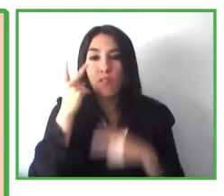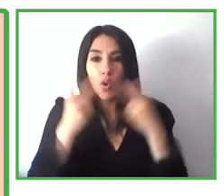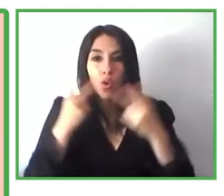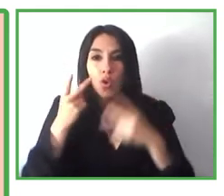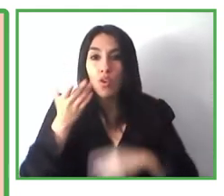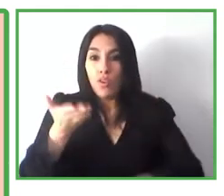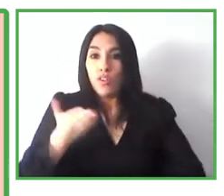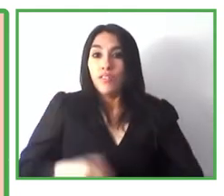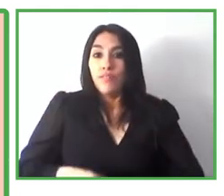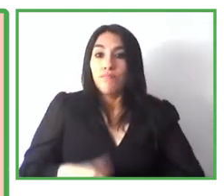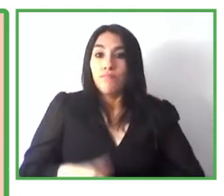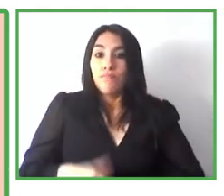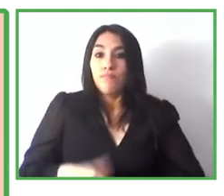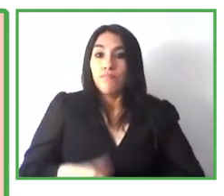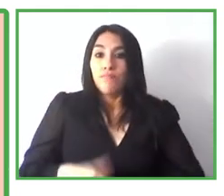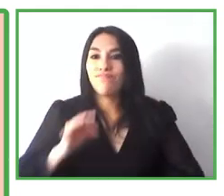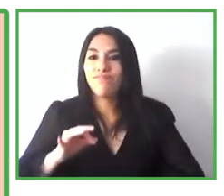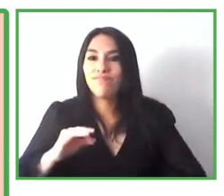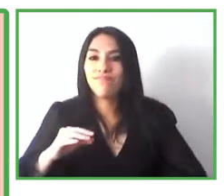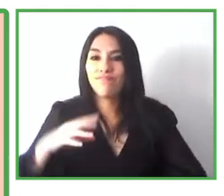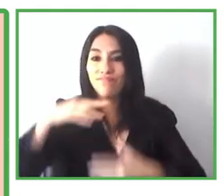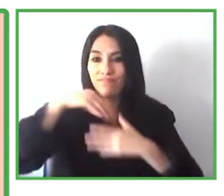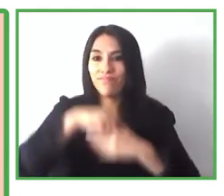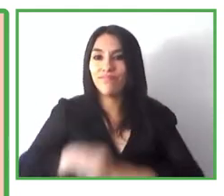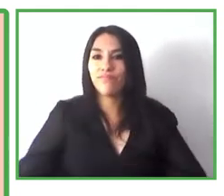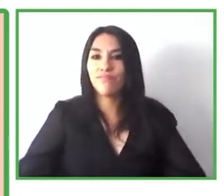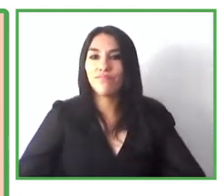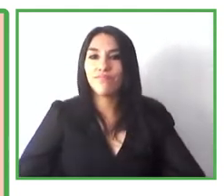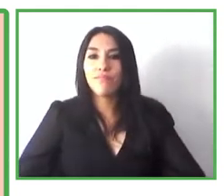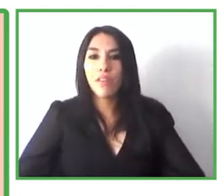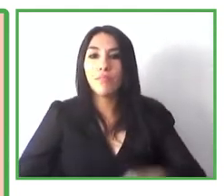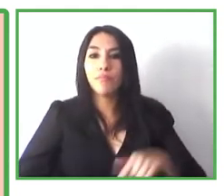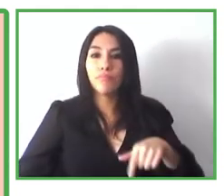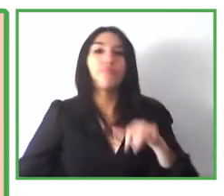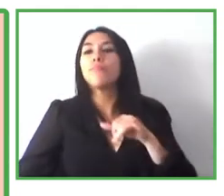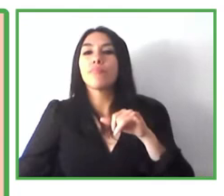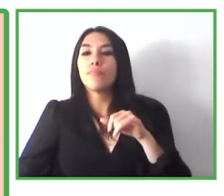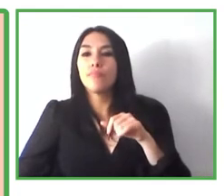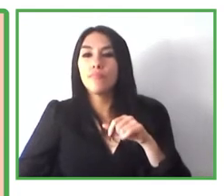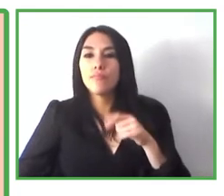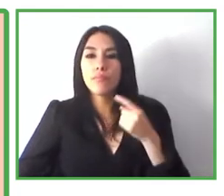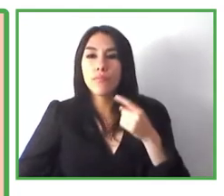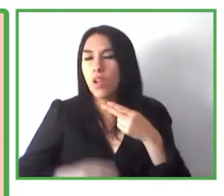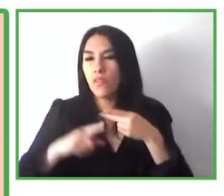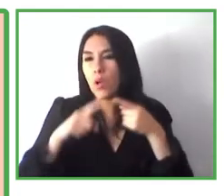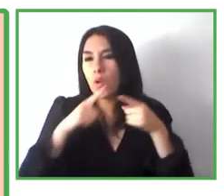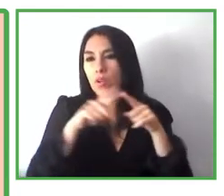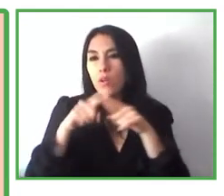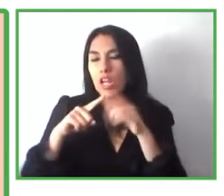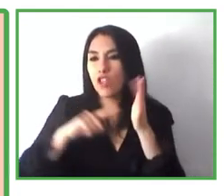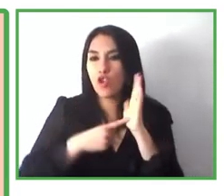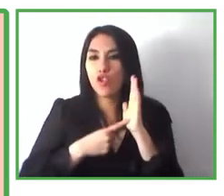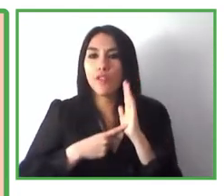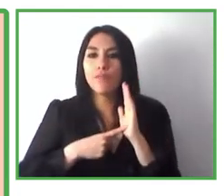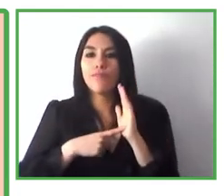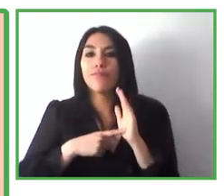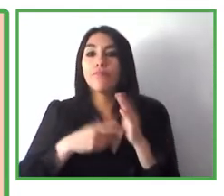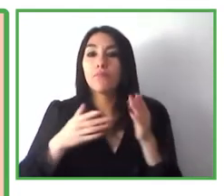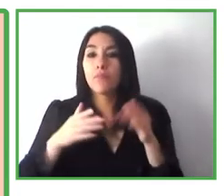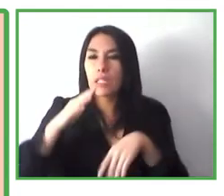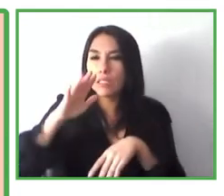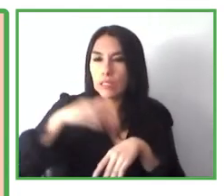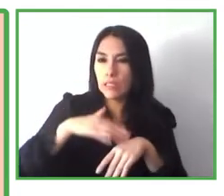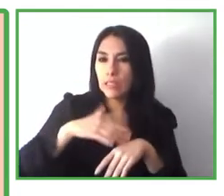that are human reactions within the room, we are also using, as you can see on the screen, different technologies to have